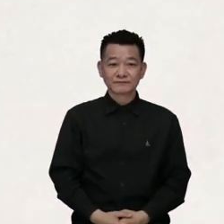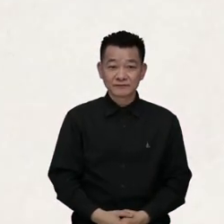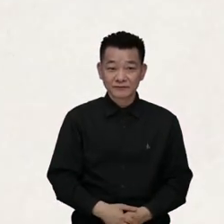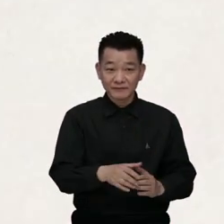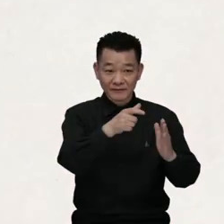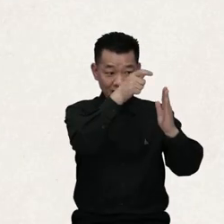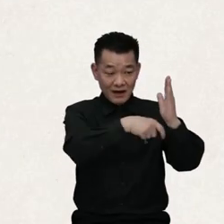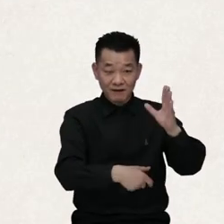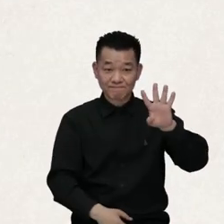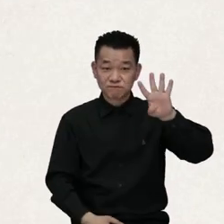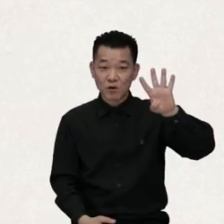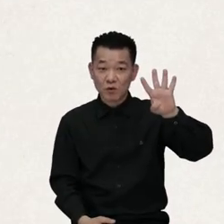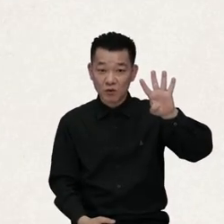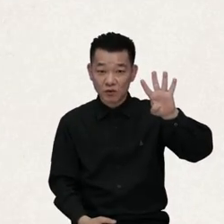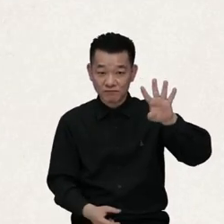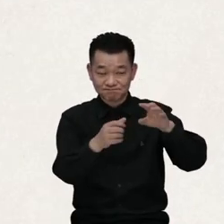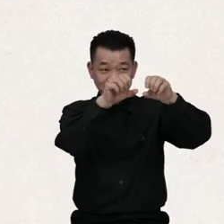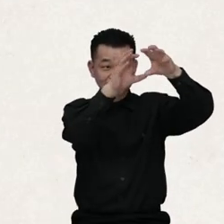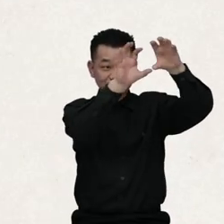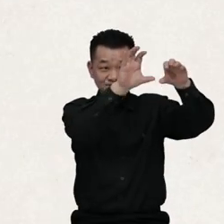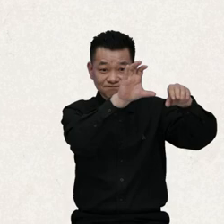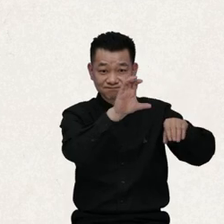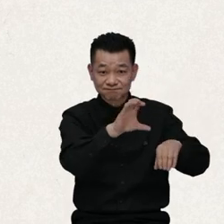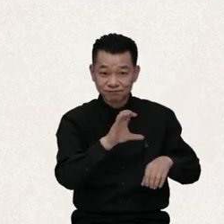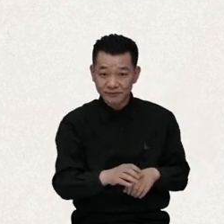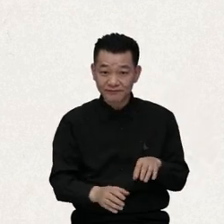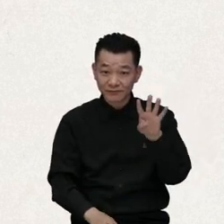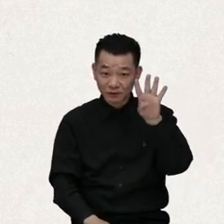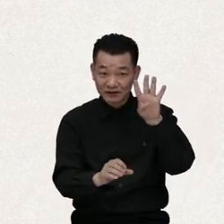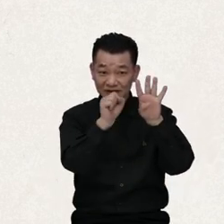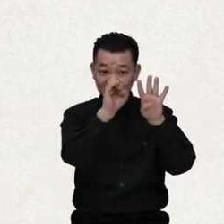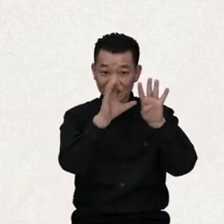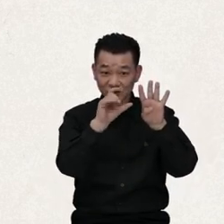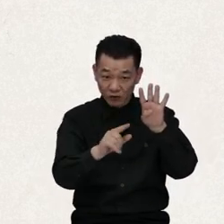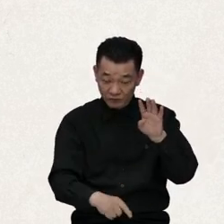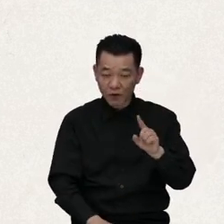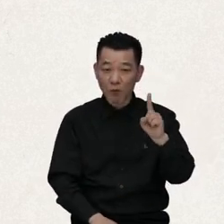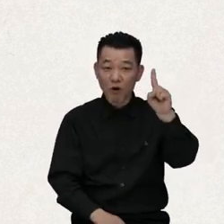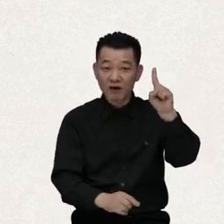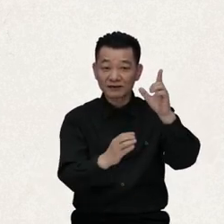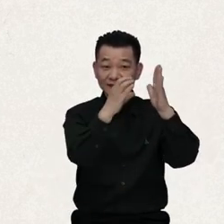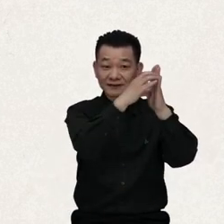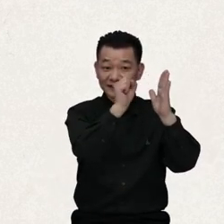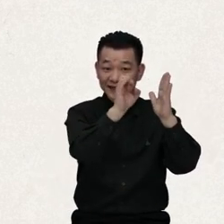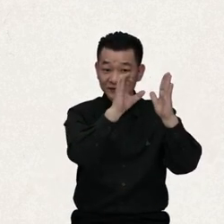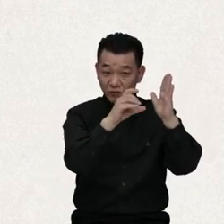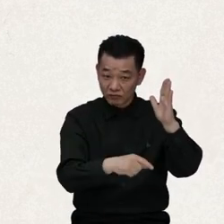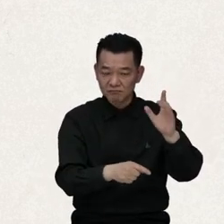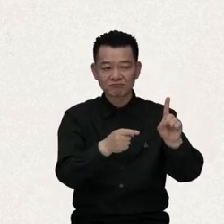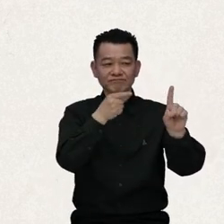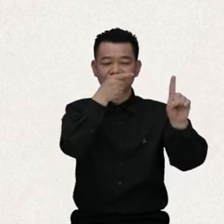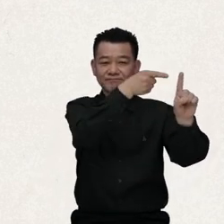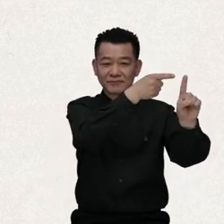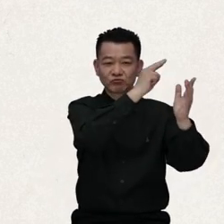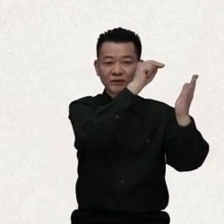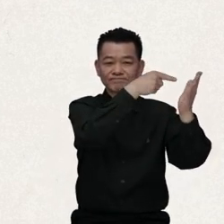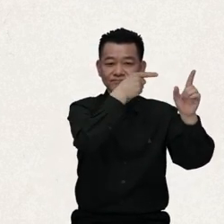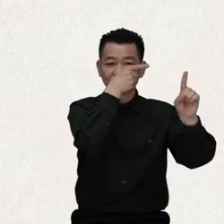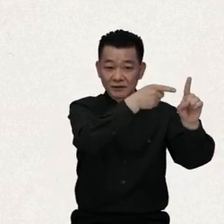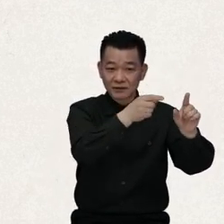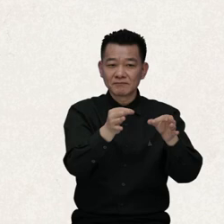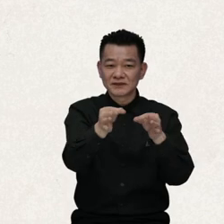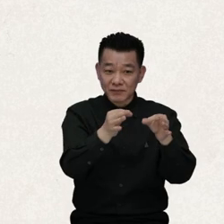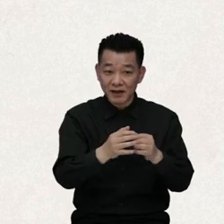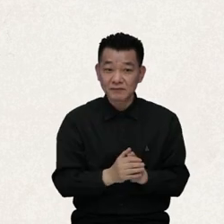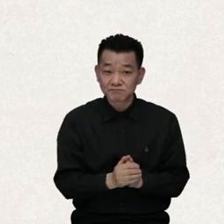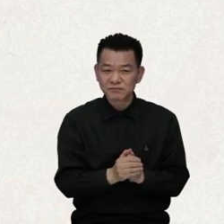The main Convention consists of four sections. Section 1 contains a clause that comprehensively